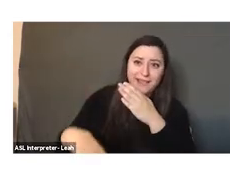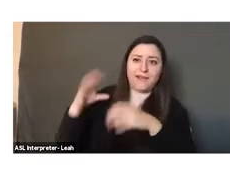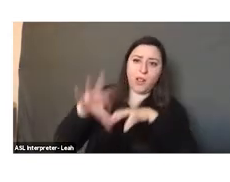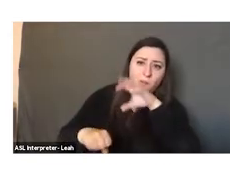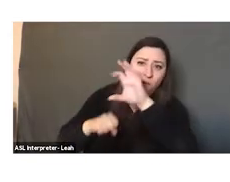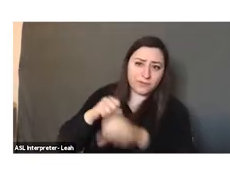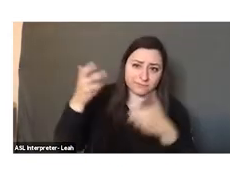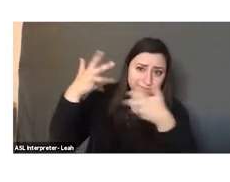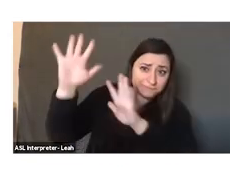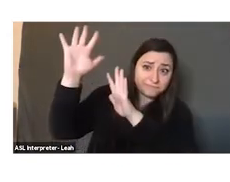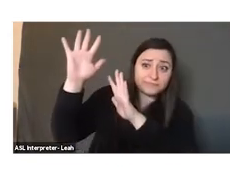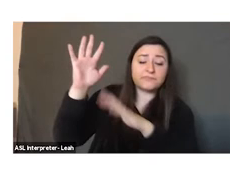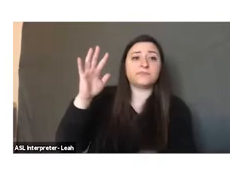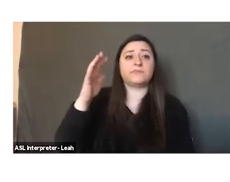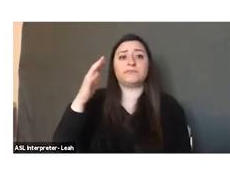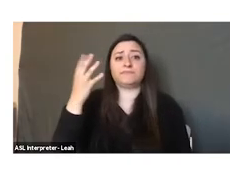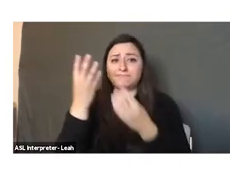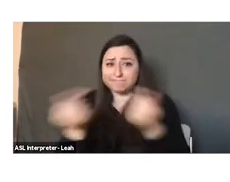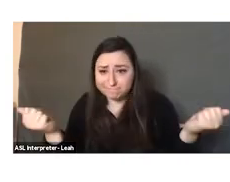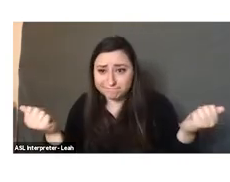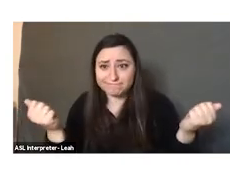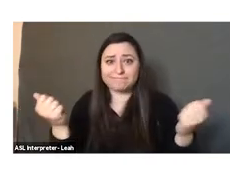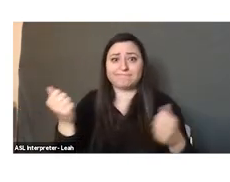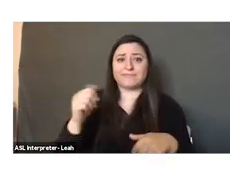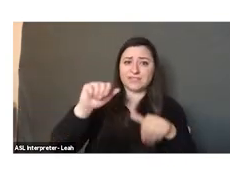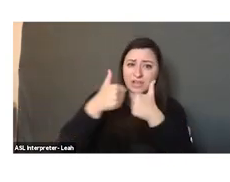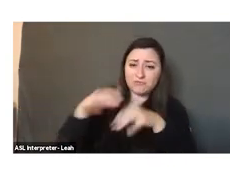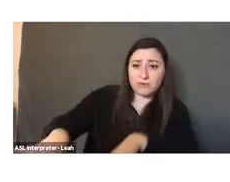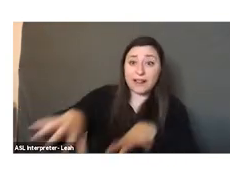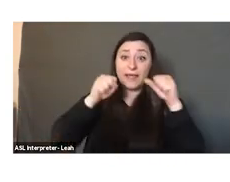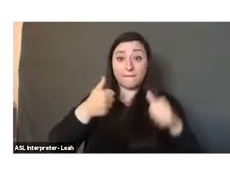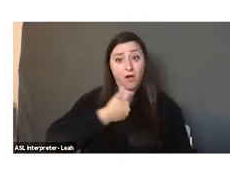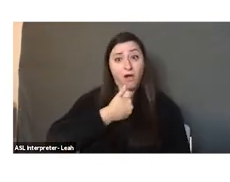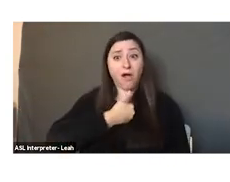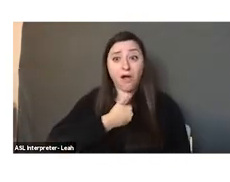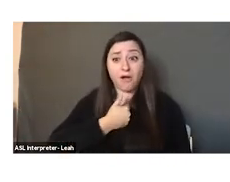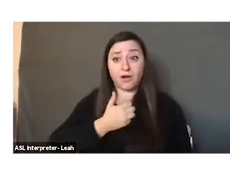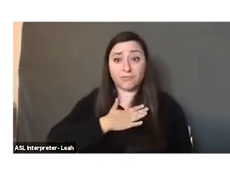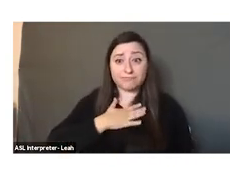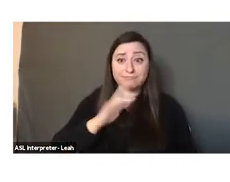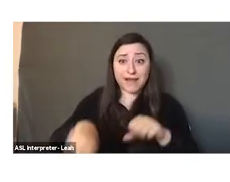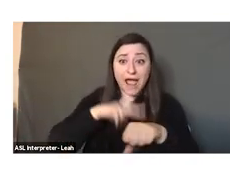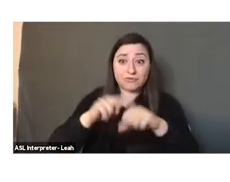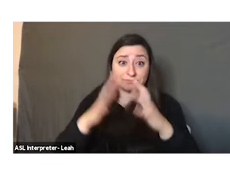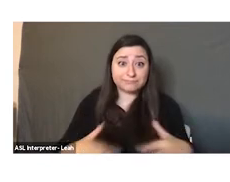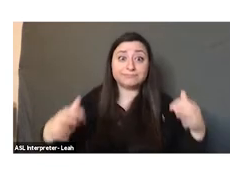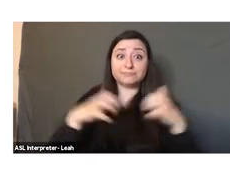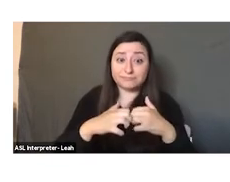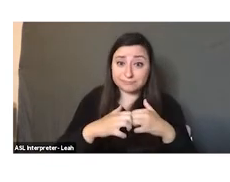and counter neo-colonialism, reclaim our indigenous know-how and agriculture